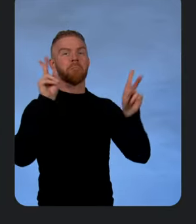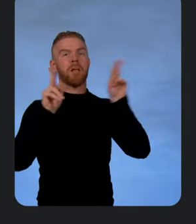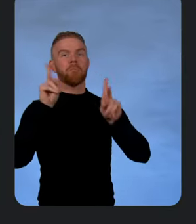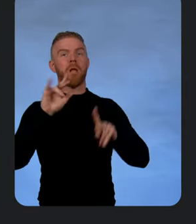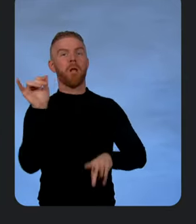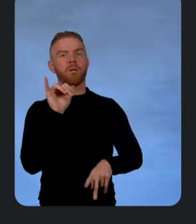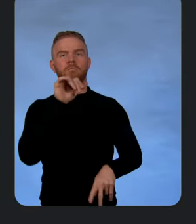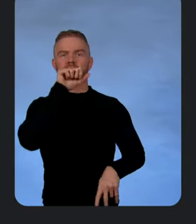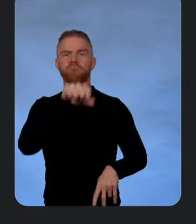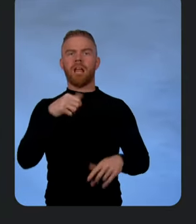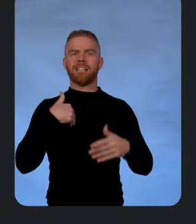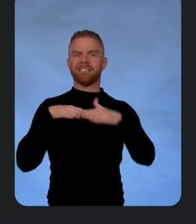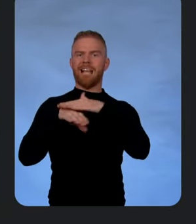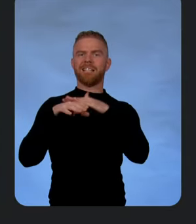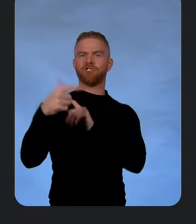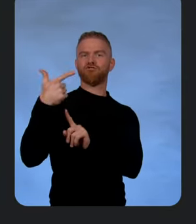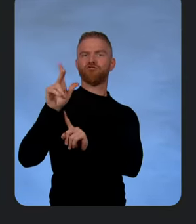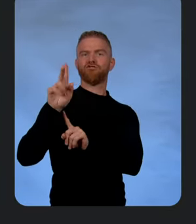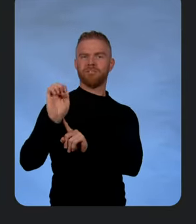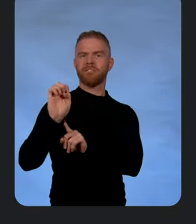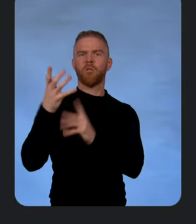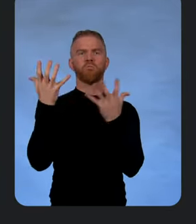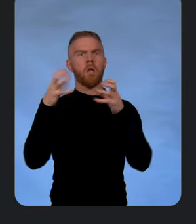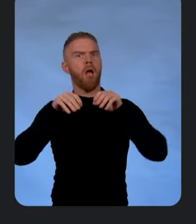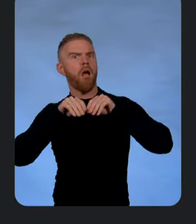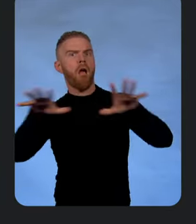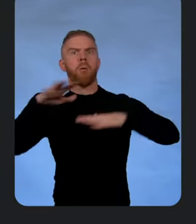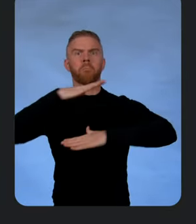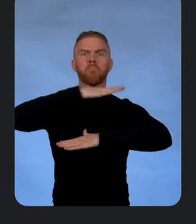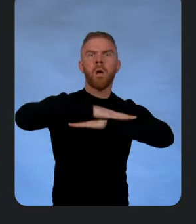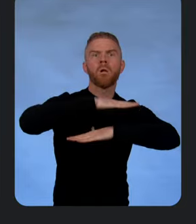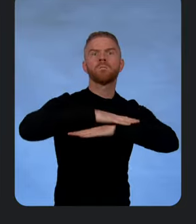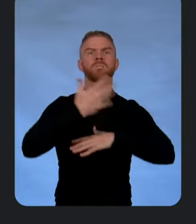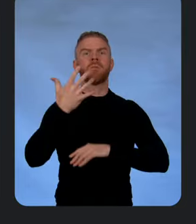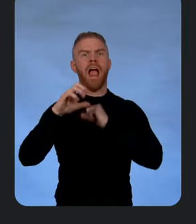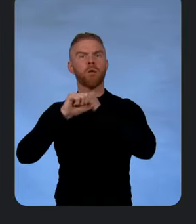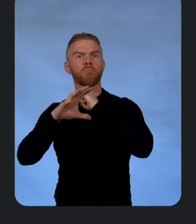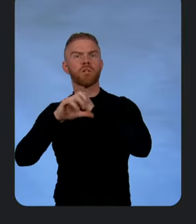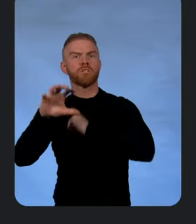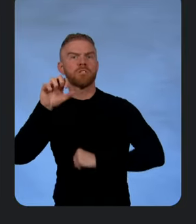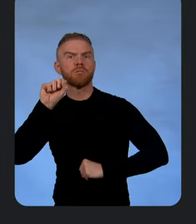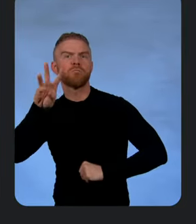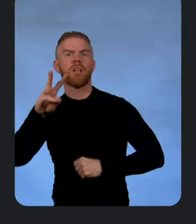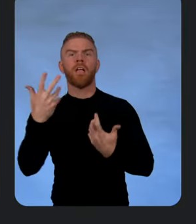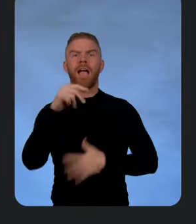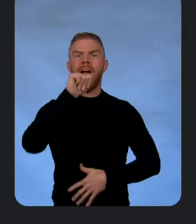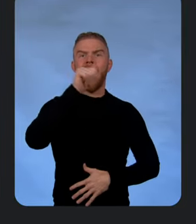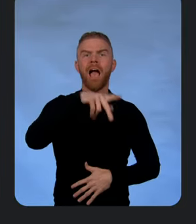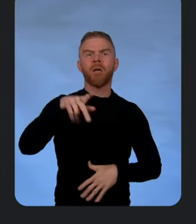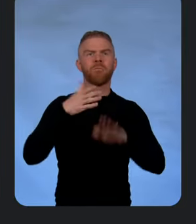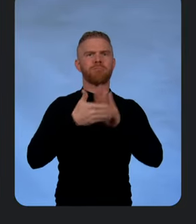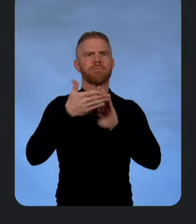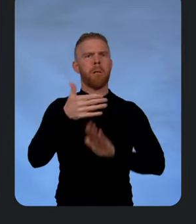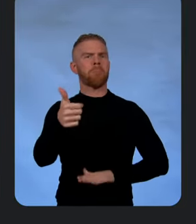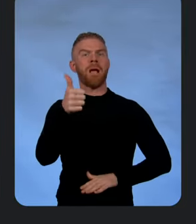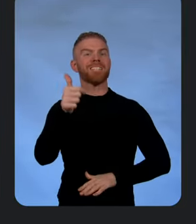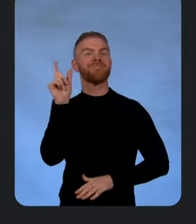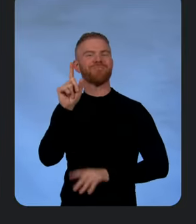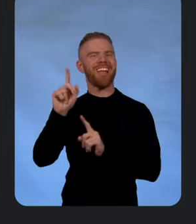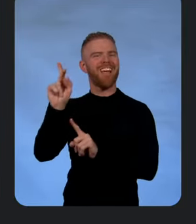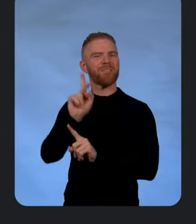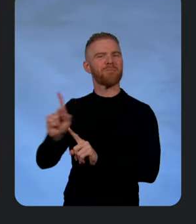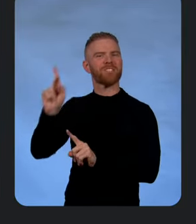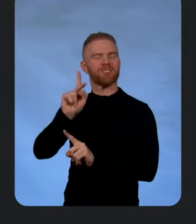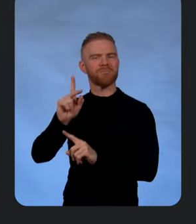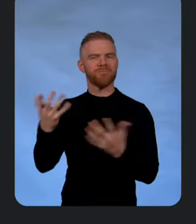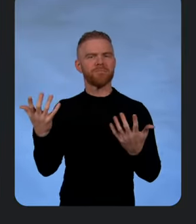though, which is your other favorite. When they want to deploy platforms, commercial software, just apps that run best on Kubernetes. When is GKE the right